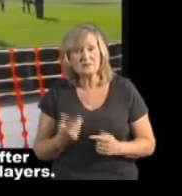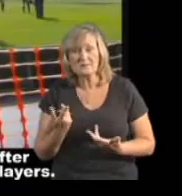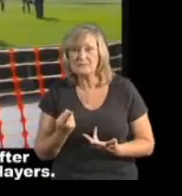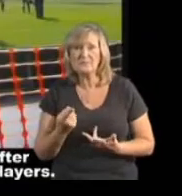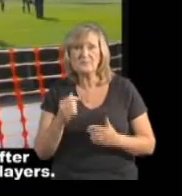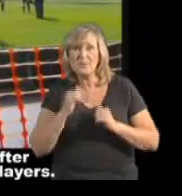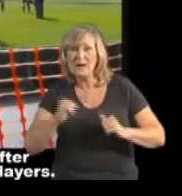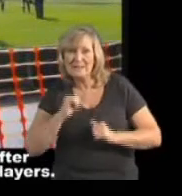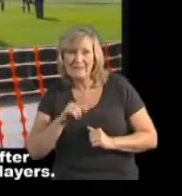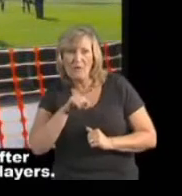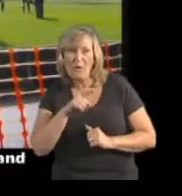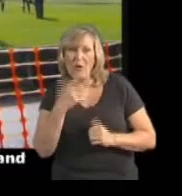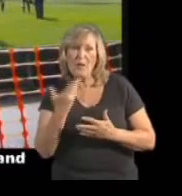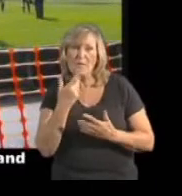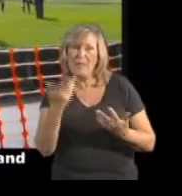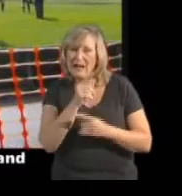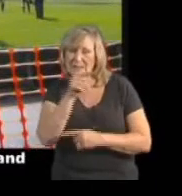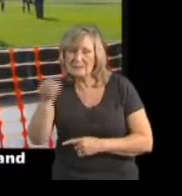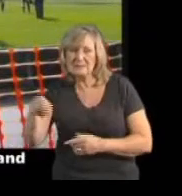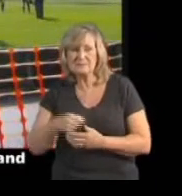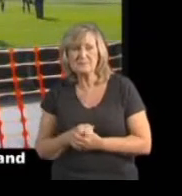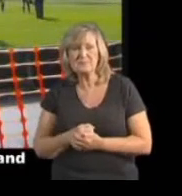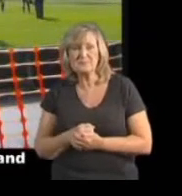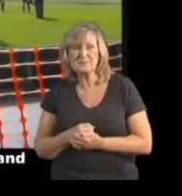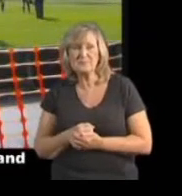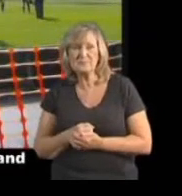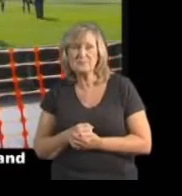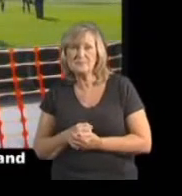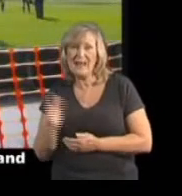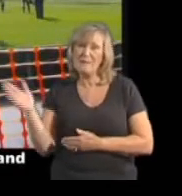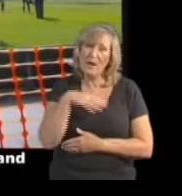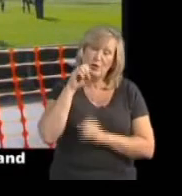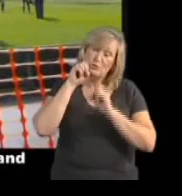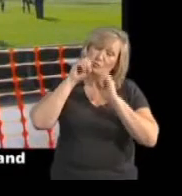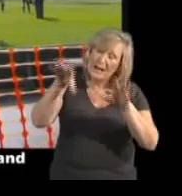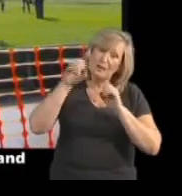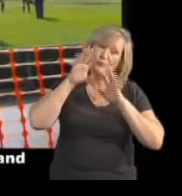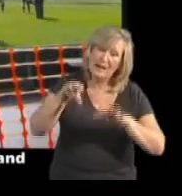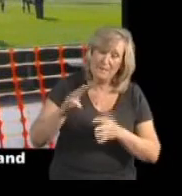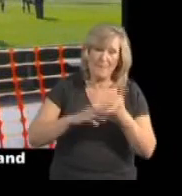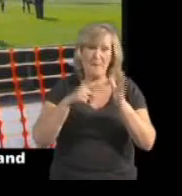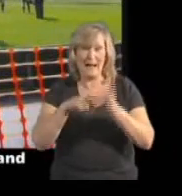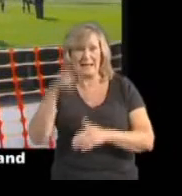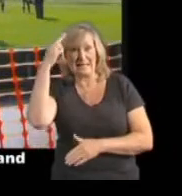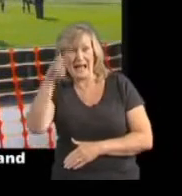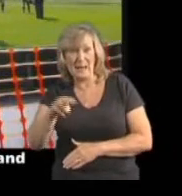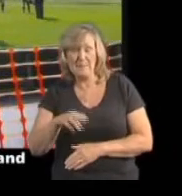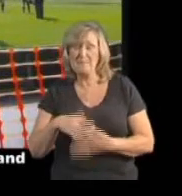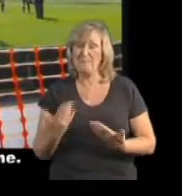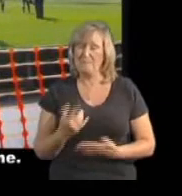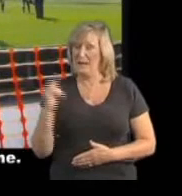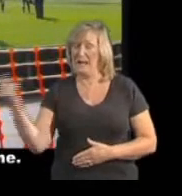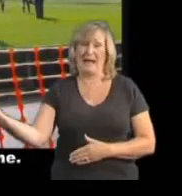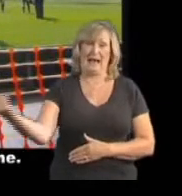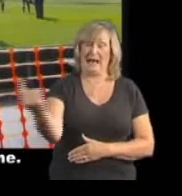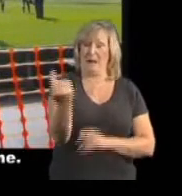some of the players. Everyone was screaming his name and he just came out